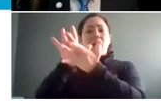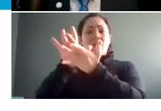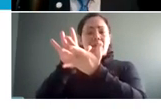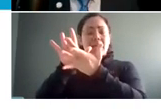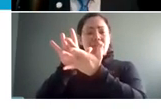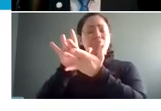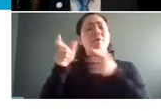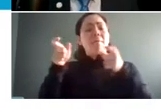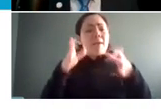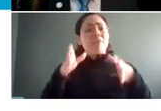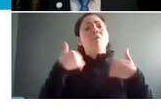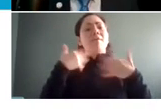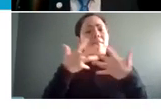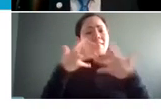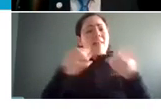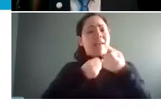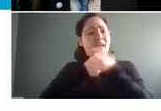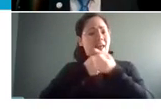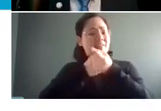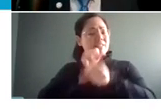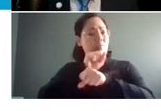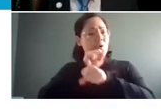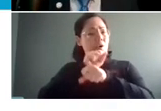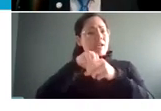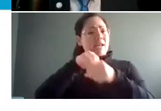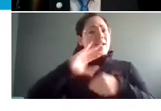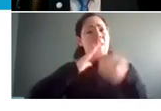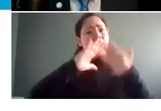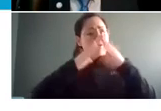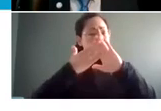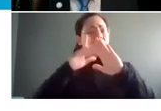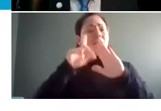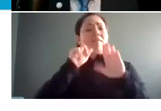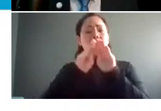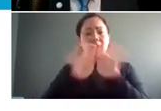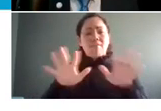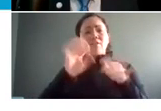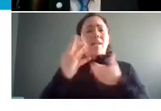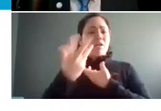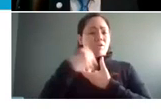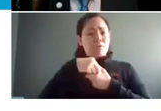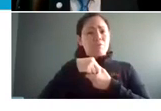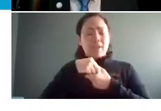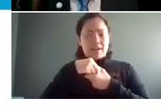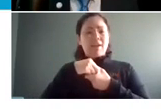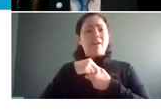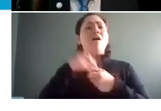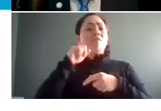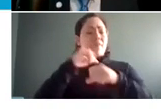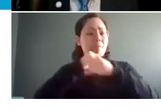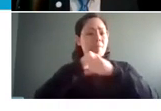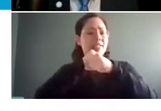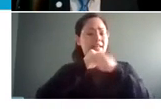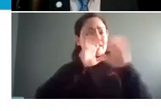do a lot of advocacy work in the community for diversity inclusion for the protected classes that luna